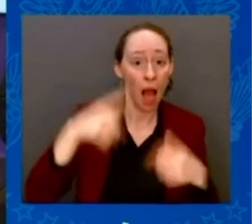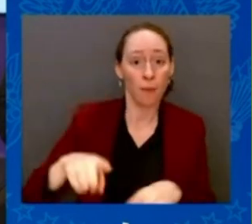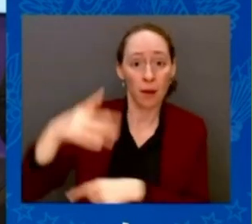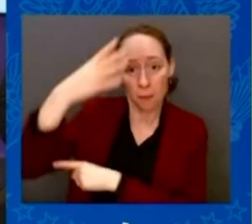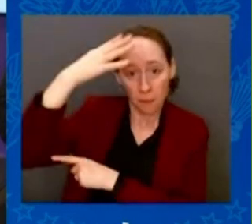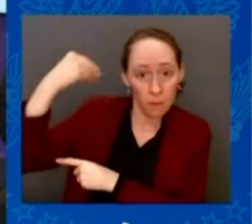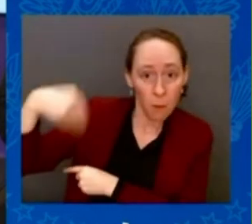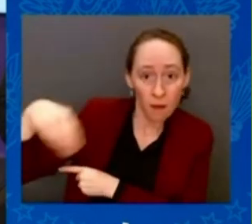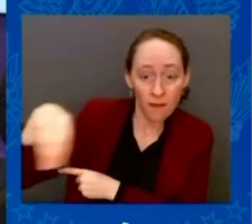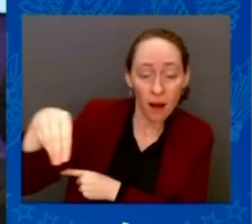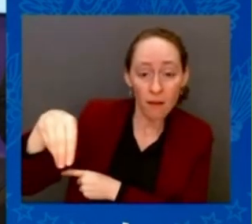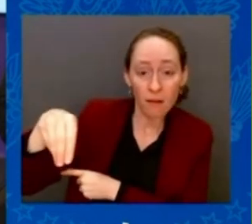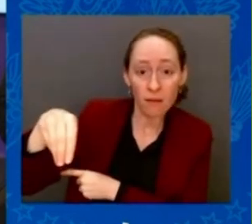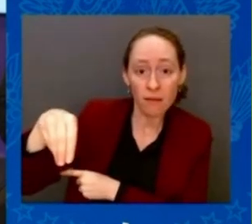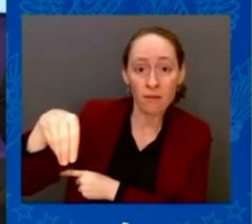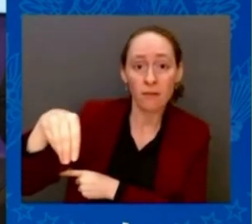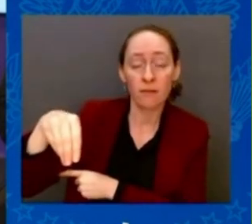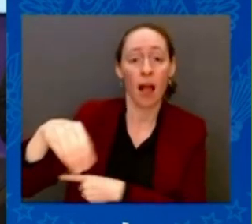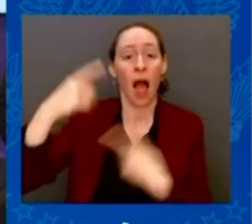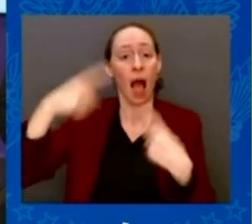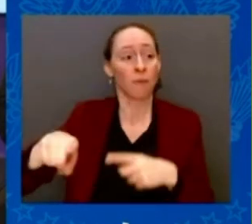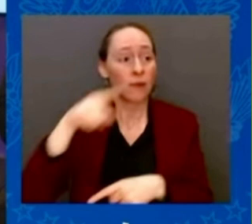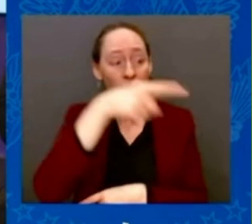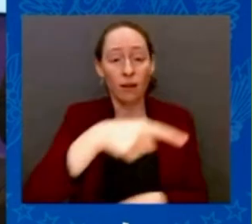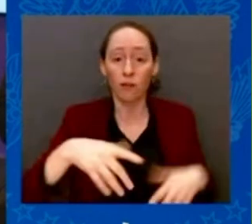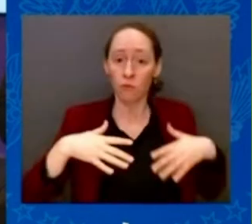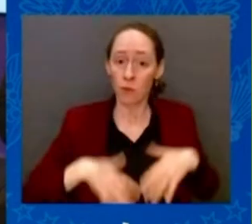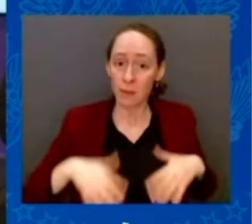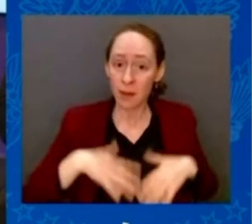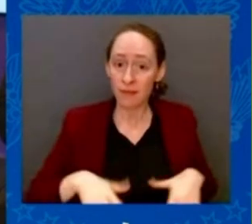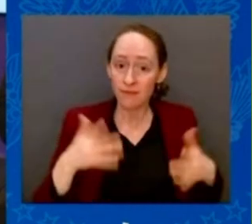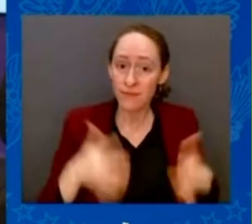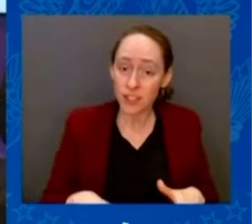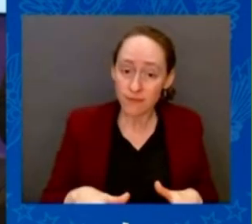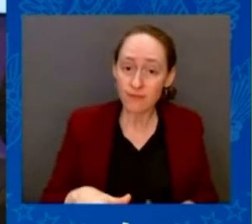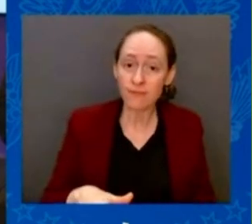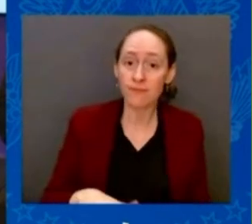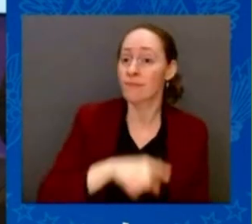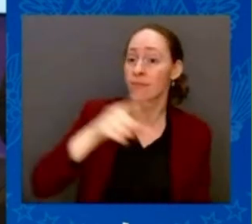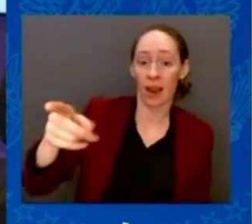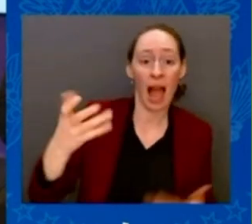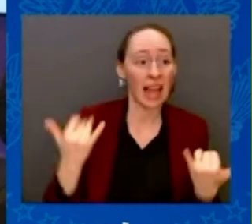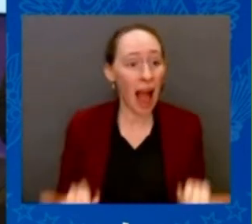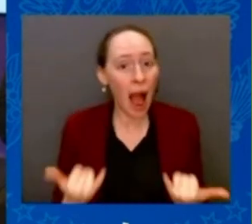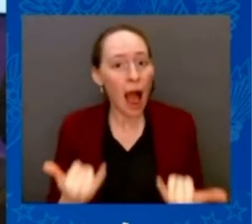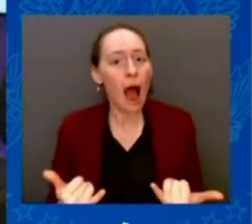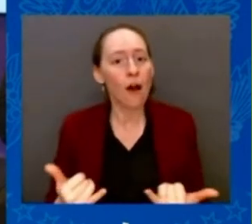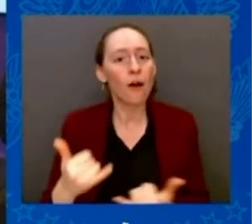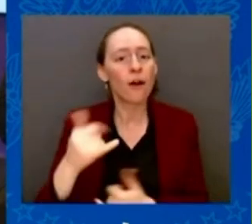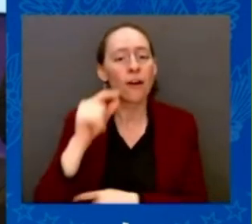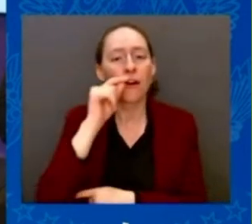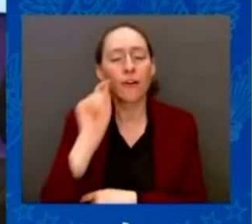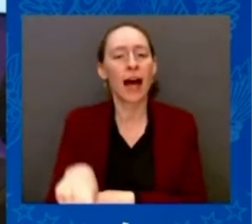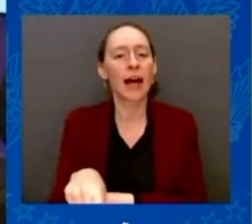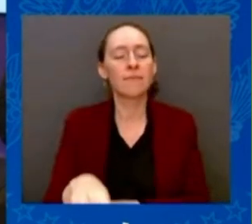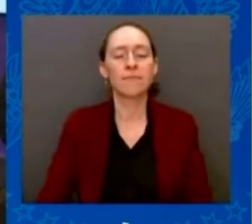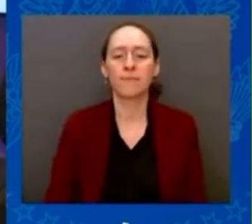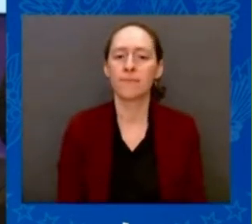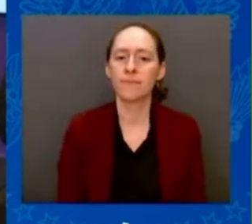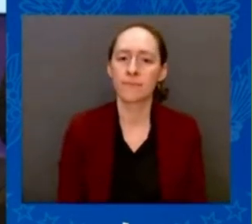itself. Today, these partners benefit from Allied support for their long-term resilience,